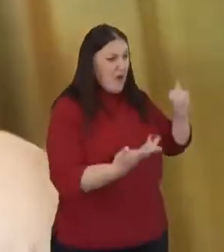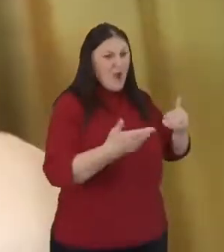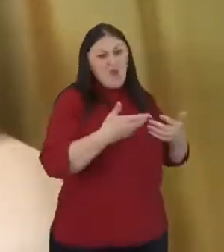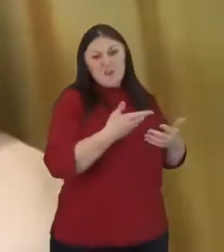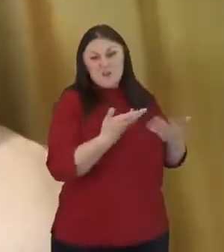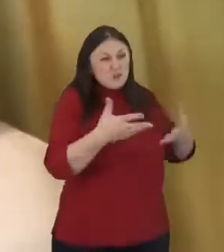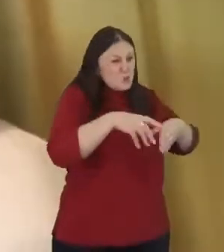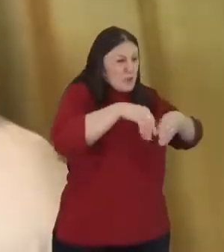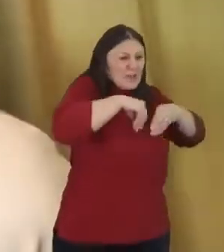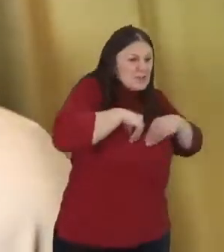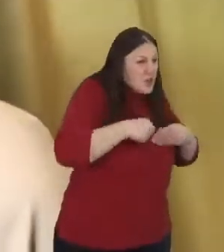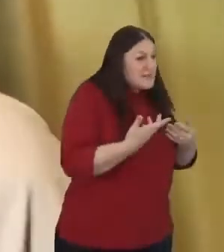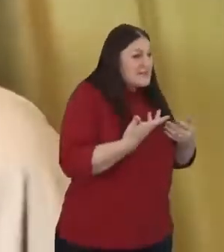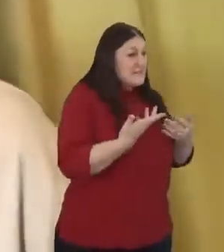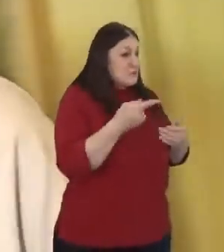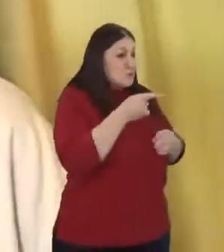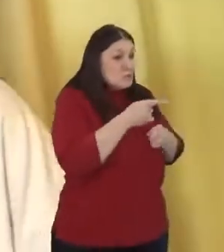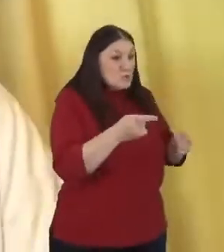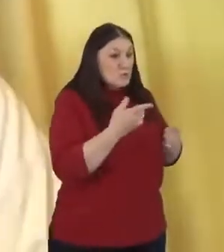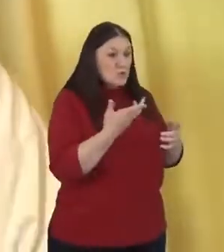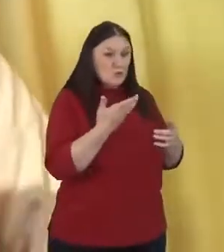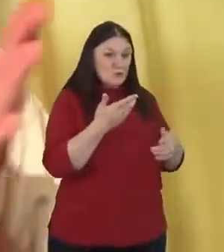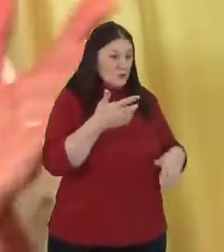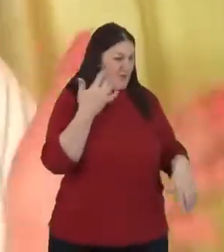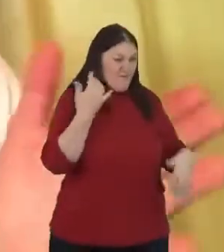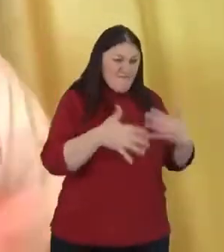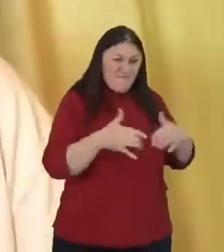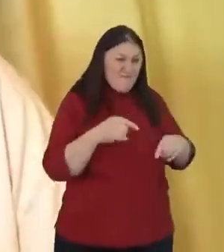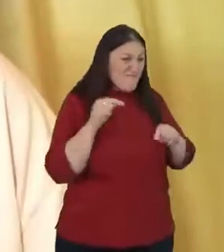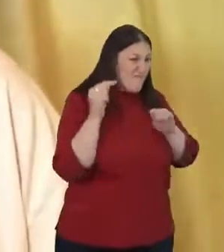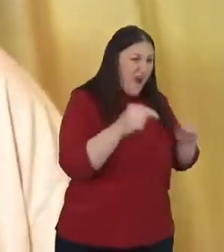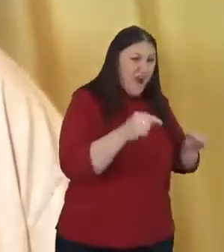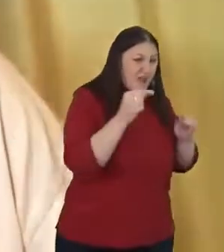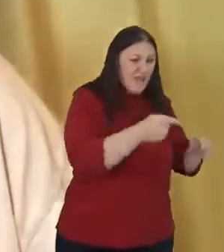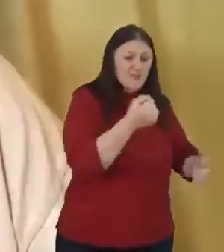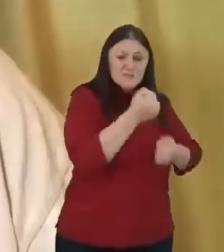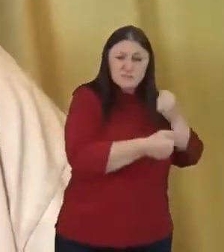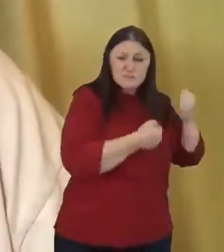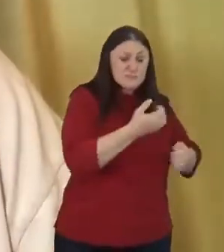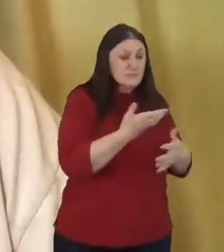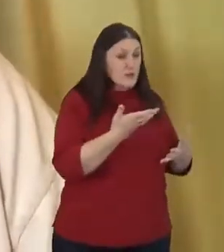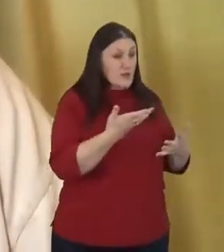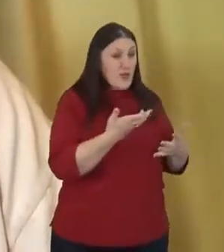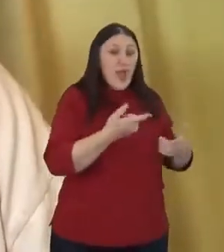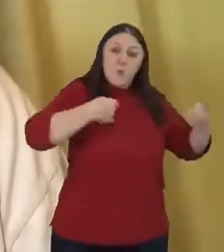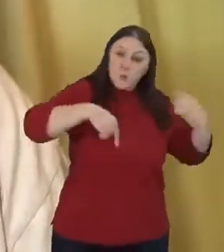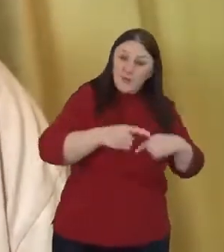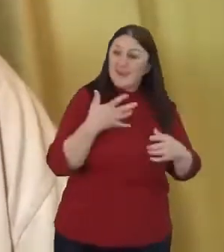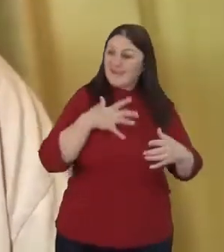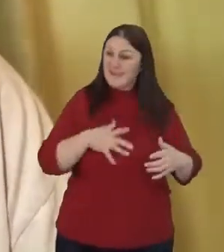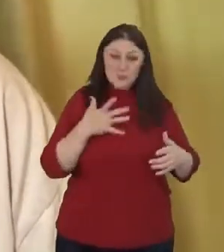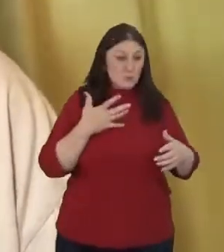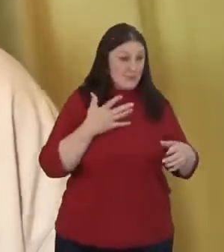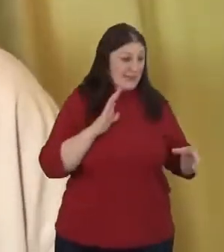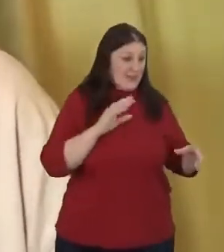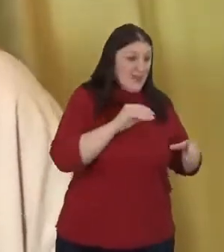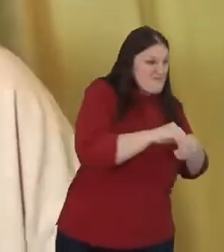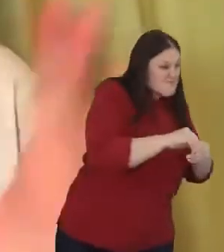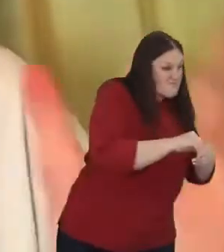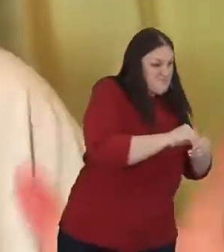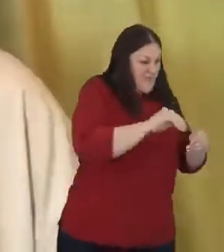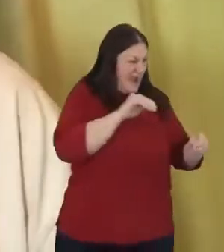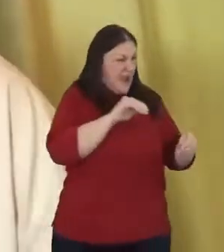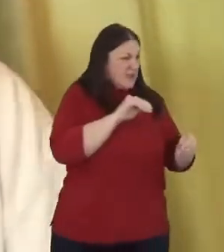maladjusted people in the world. And so I think that's one of our callings as we think of the world that we live in. You think of Jesus'